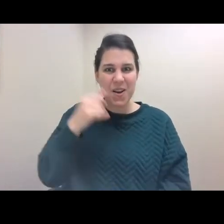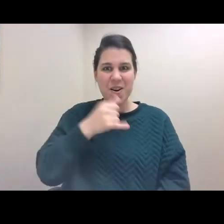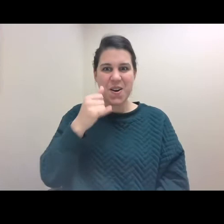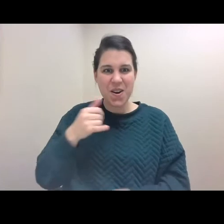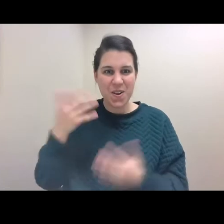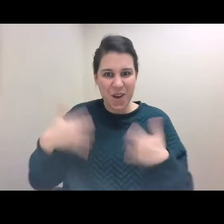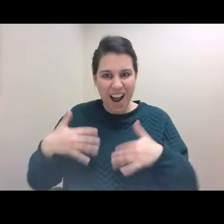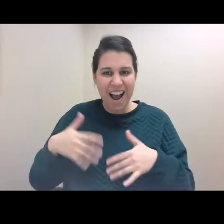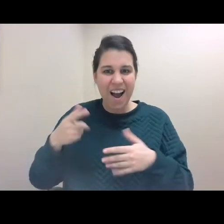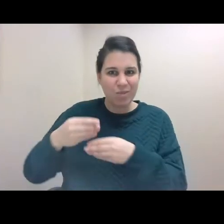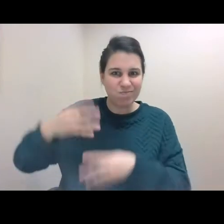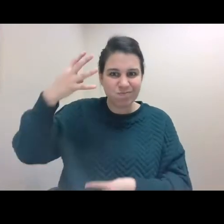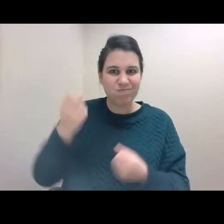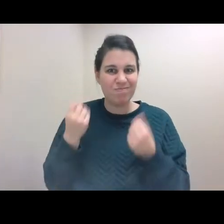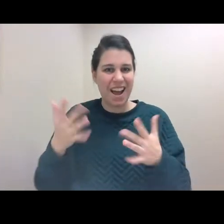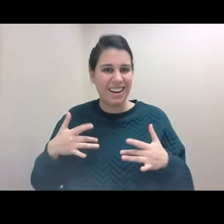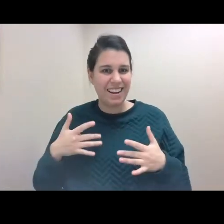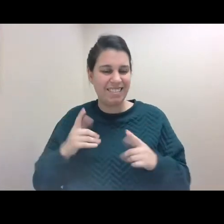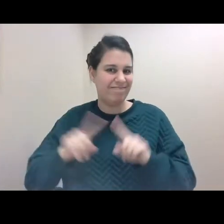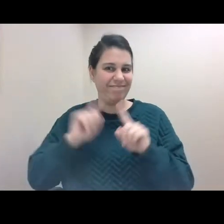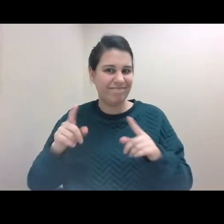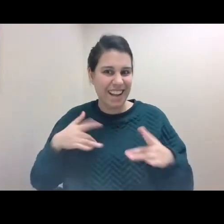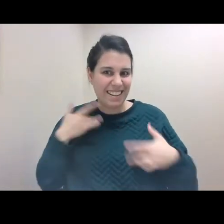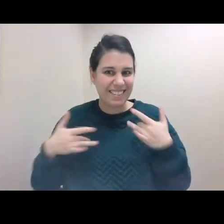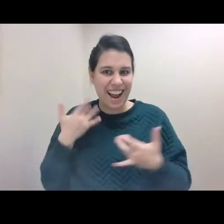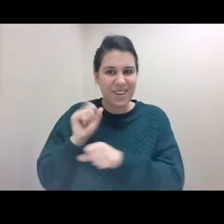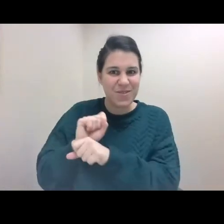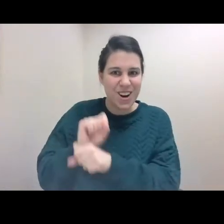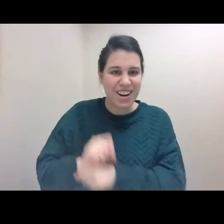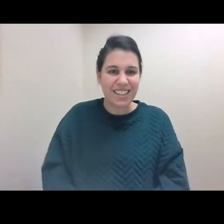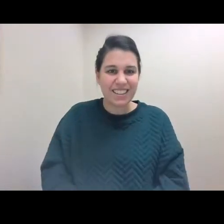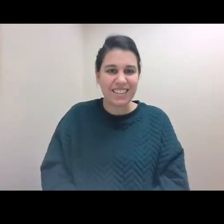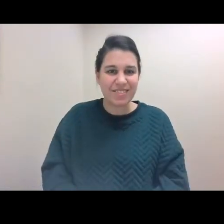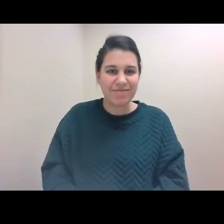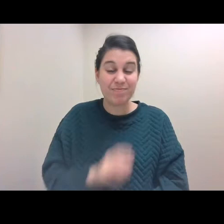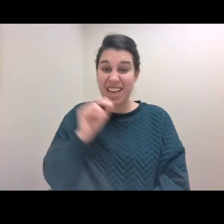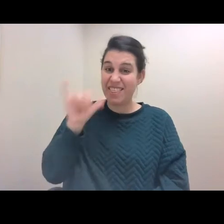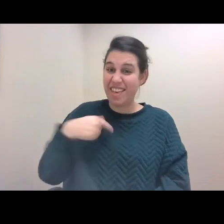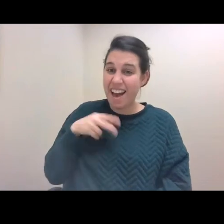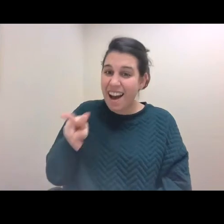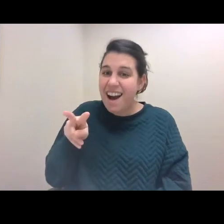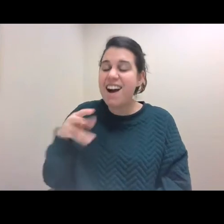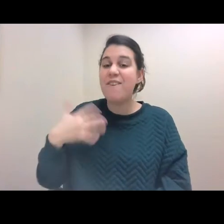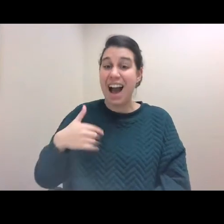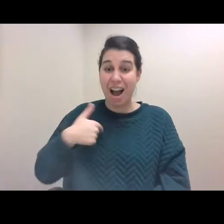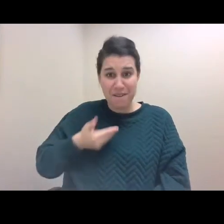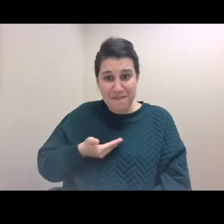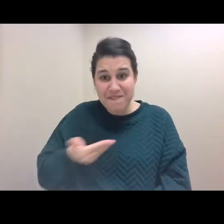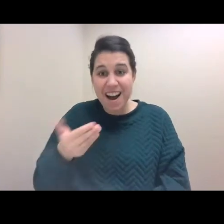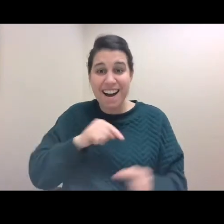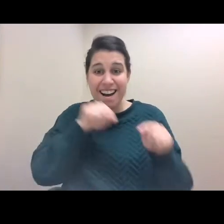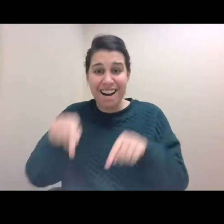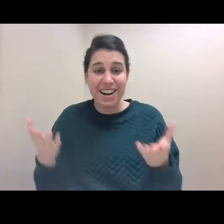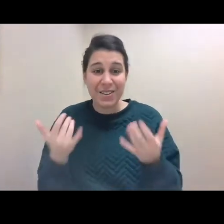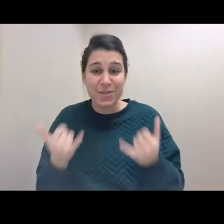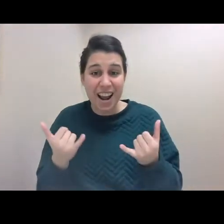very exciting things that you are achieving. And for that very same reason, it's truly an honor to be here today with